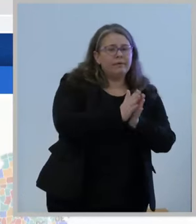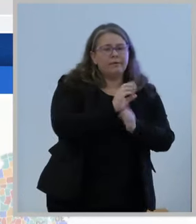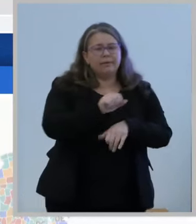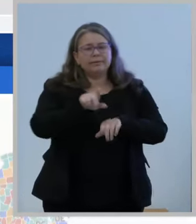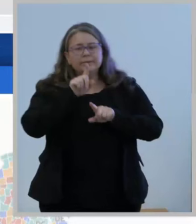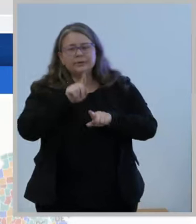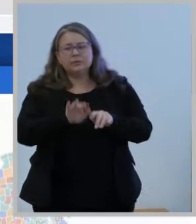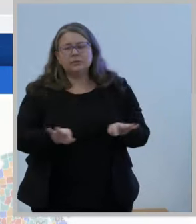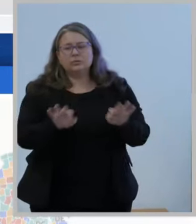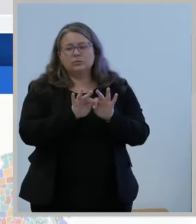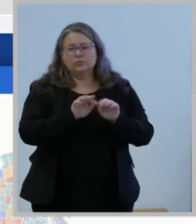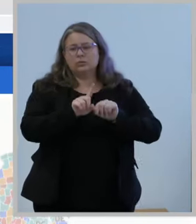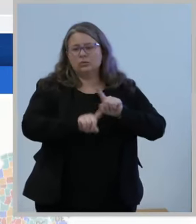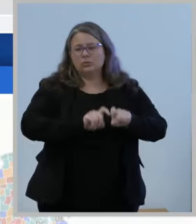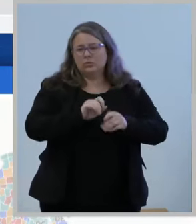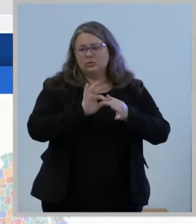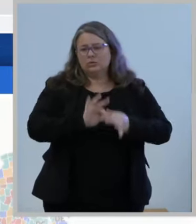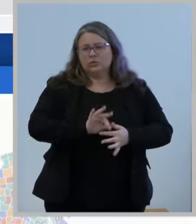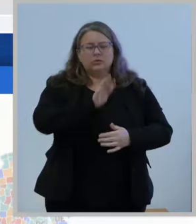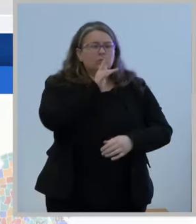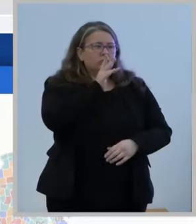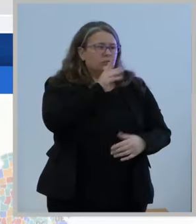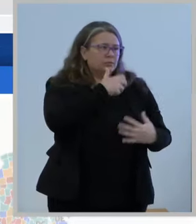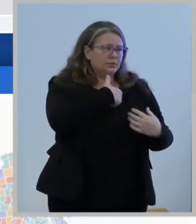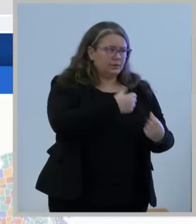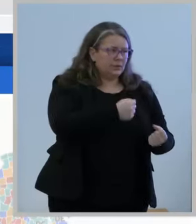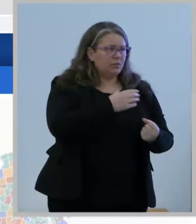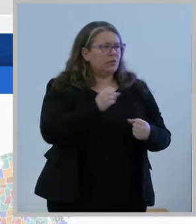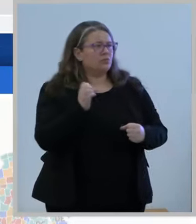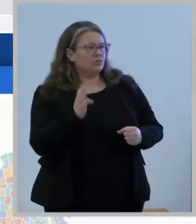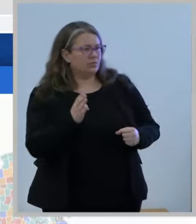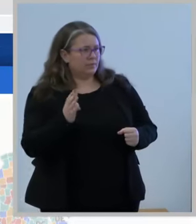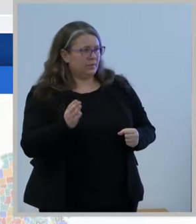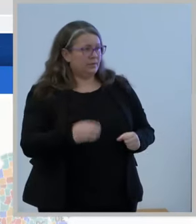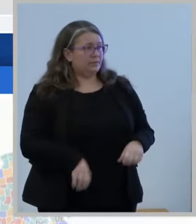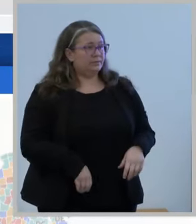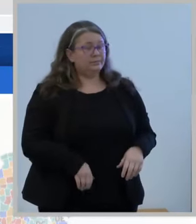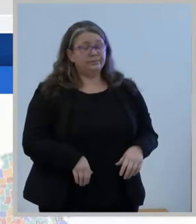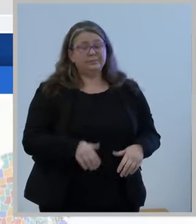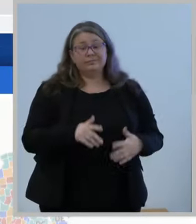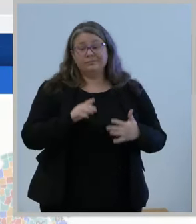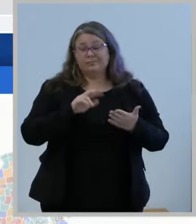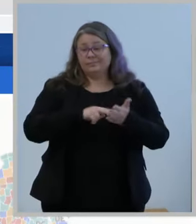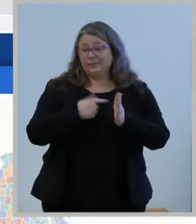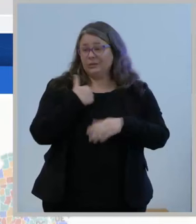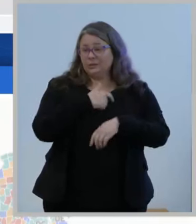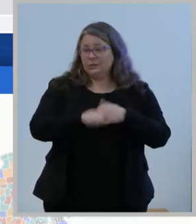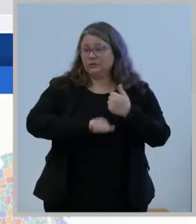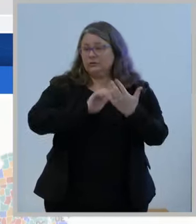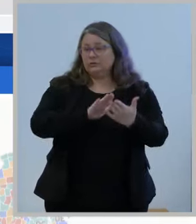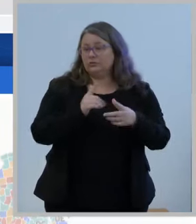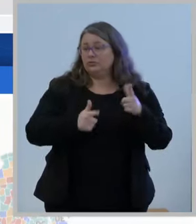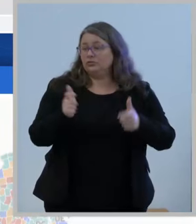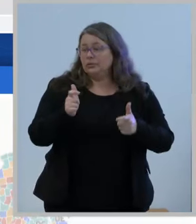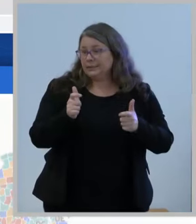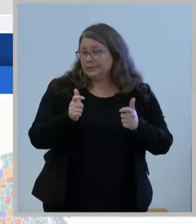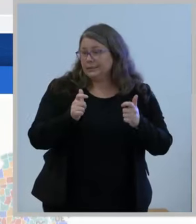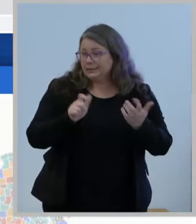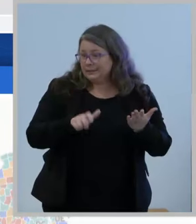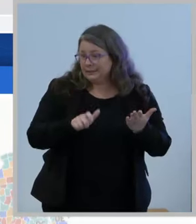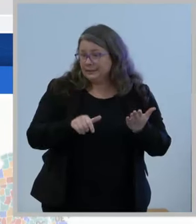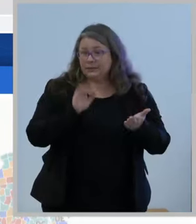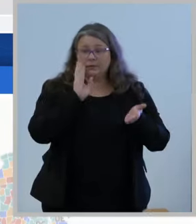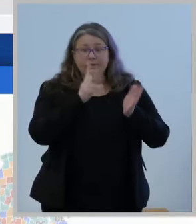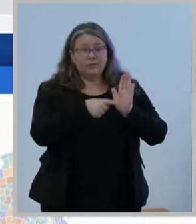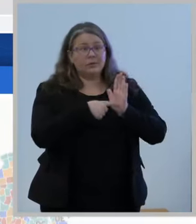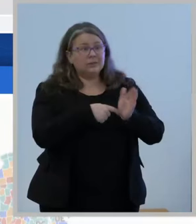identify areas of greatest need. For example, areas where critical telehealth resources should be deployed to help address